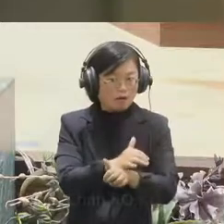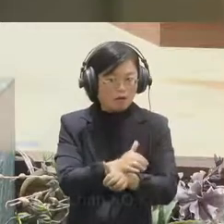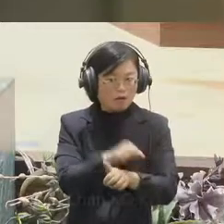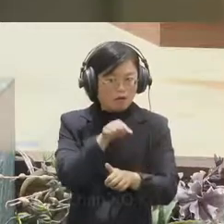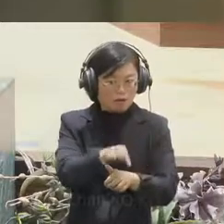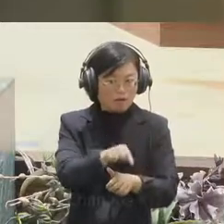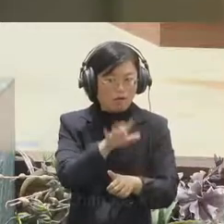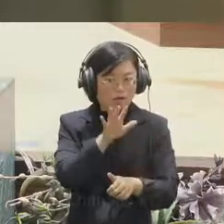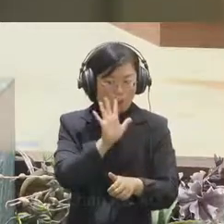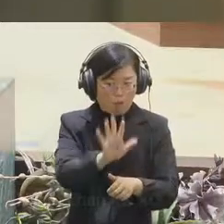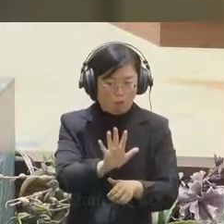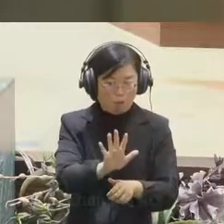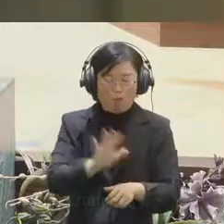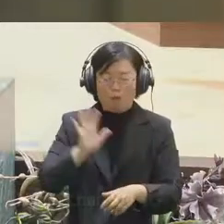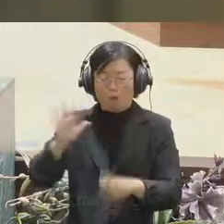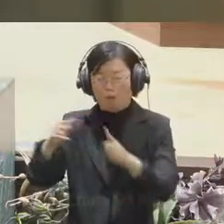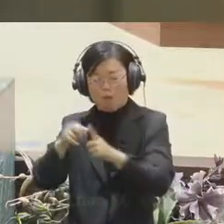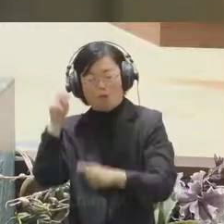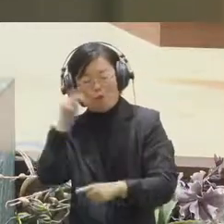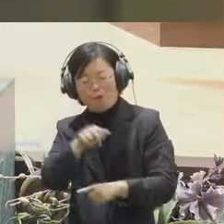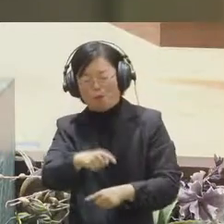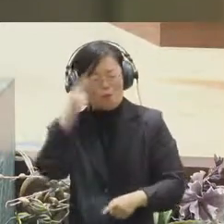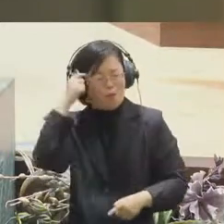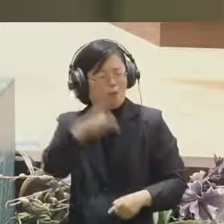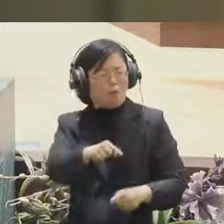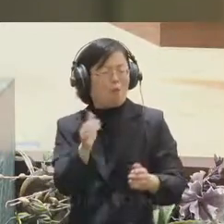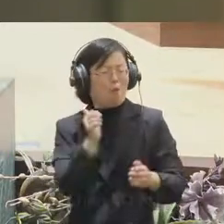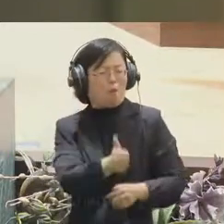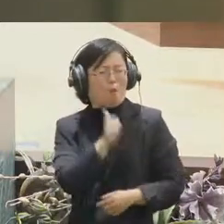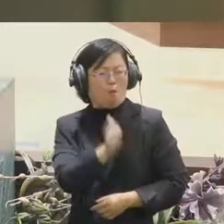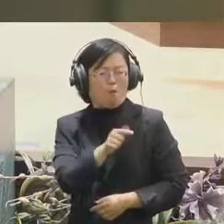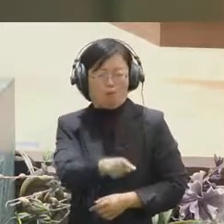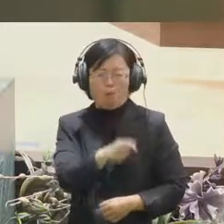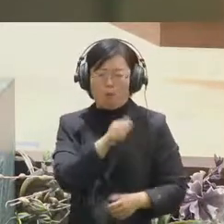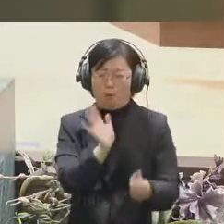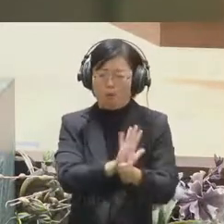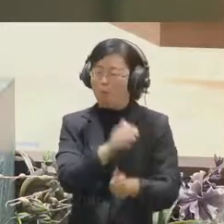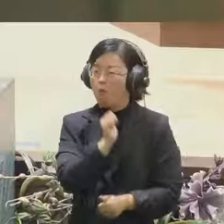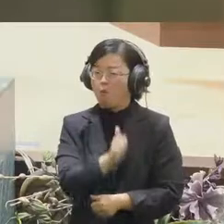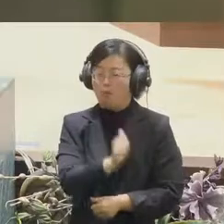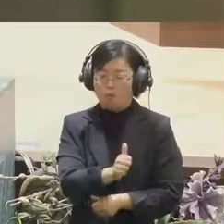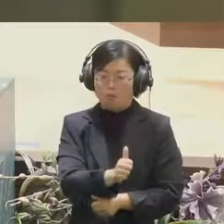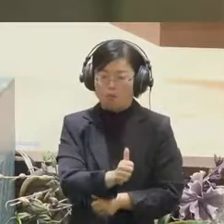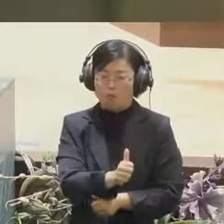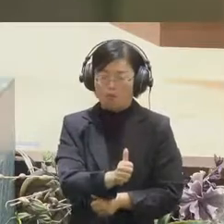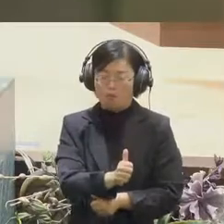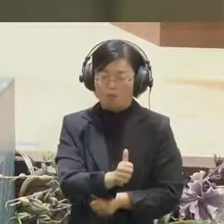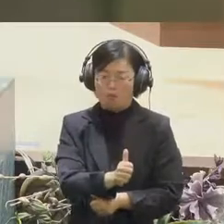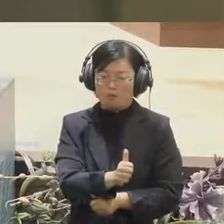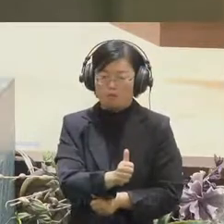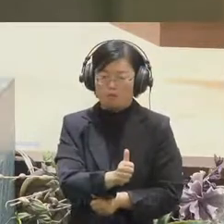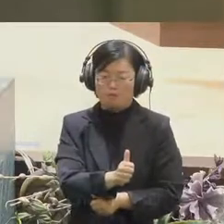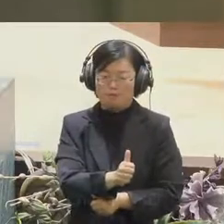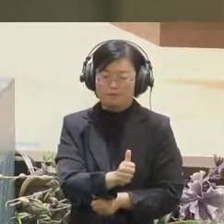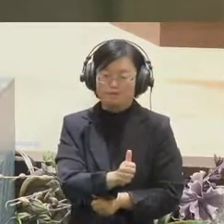to create the mobile apps or to do the research or to write the articles about the